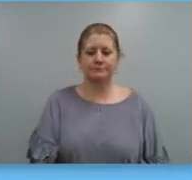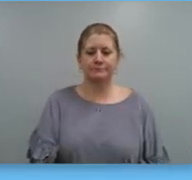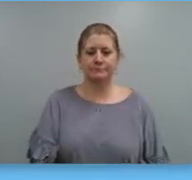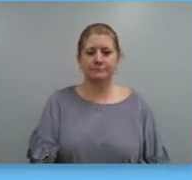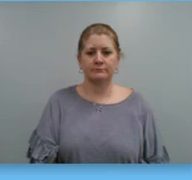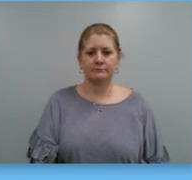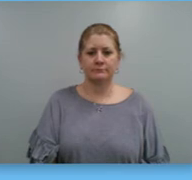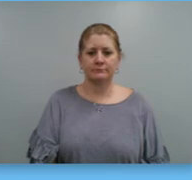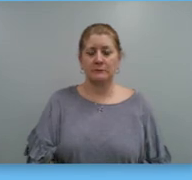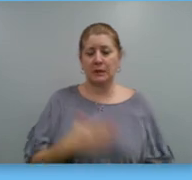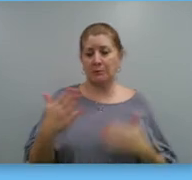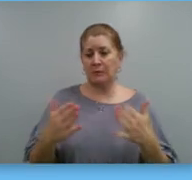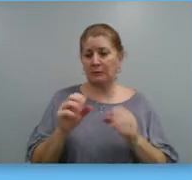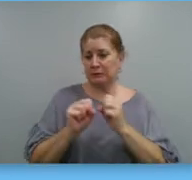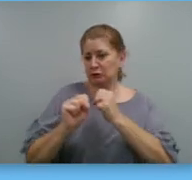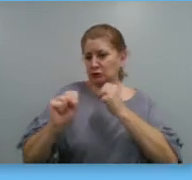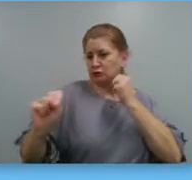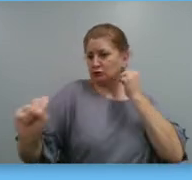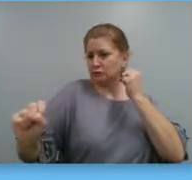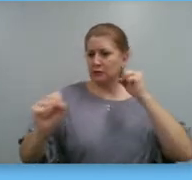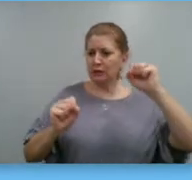Or do some yoga stretches.